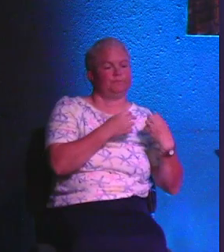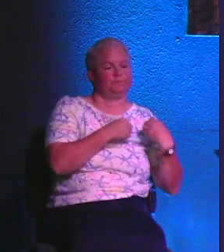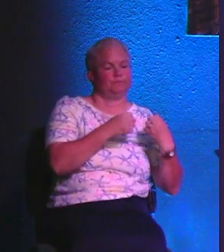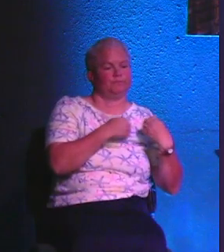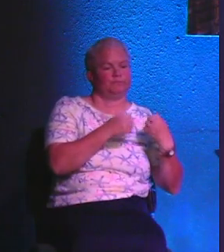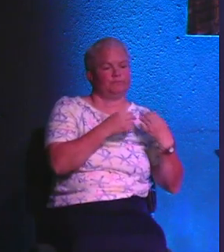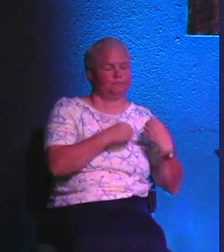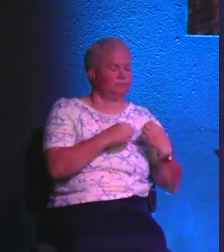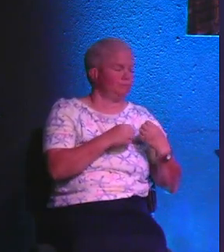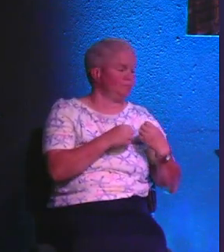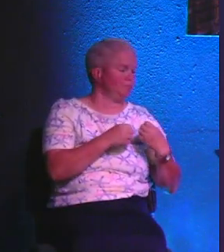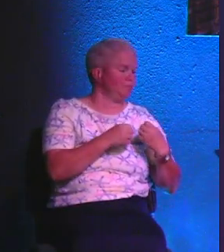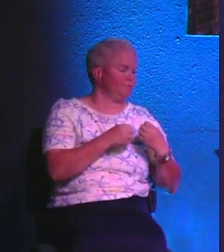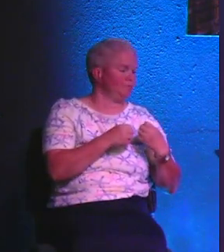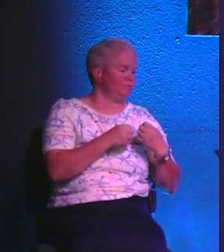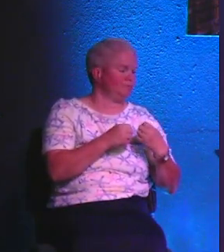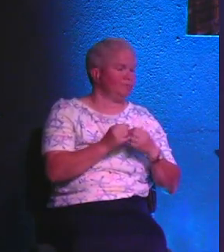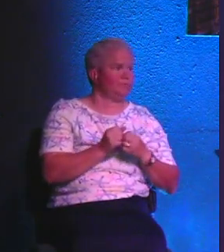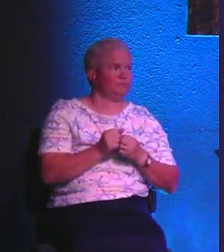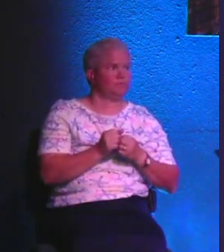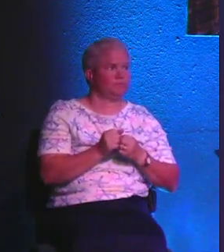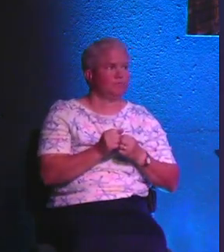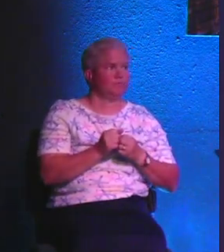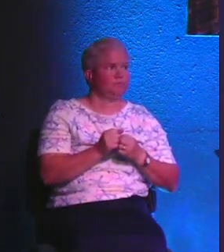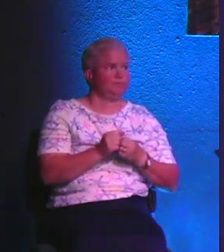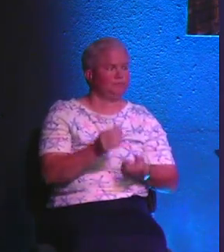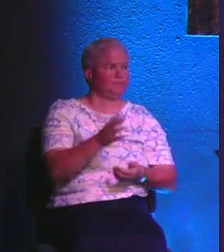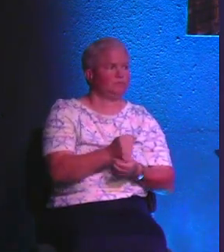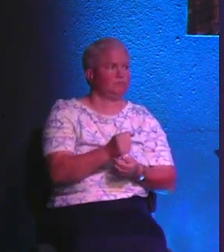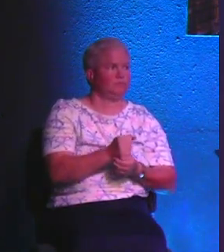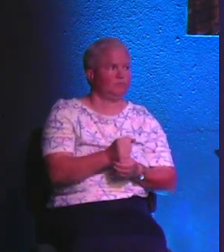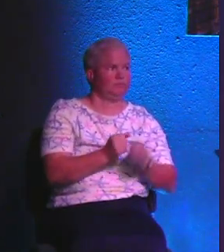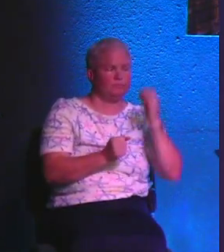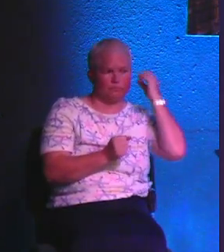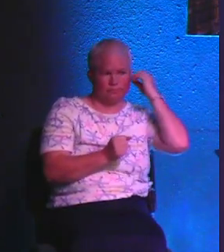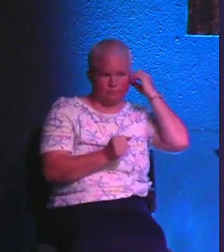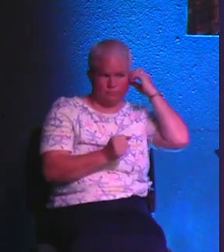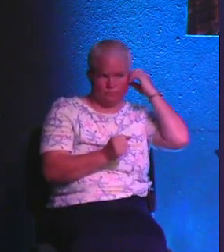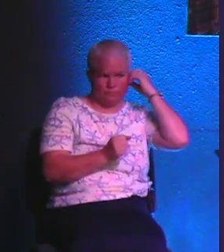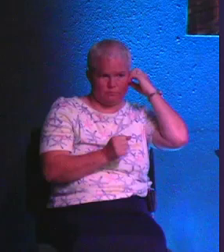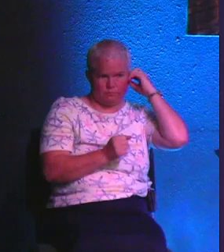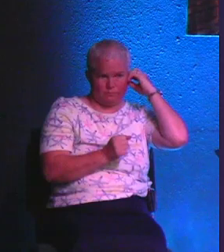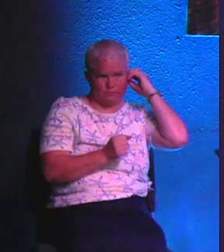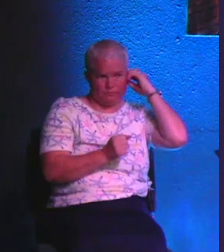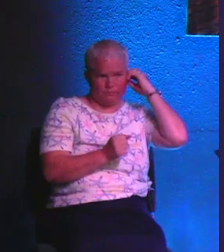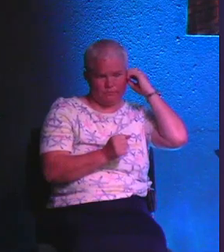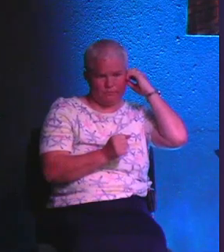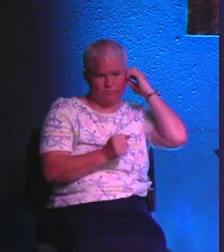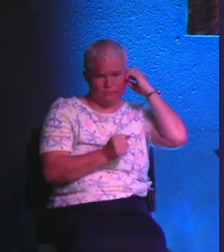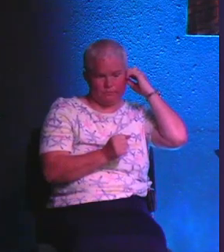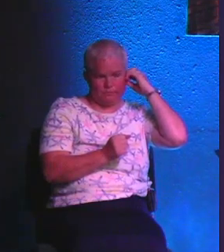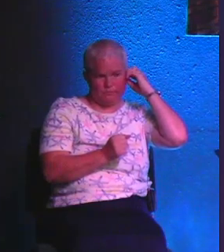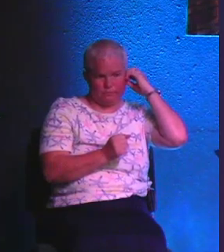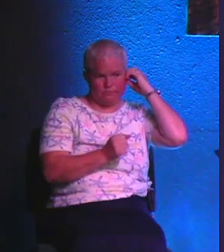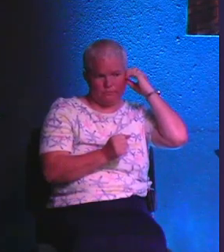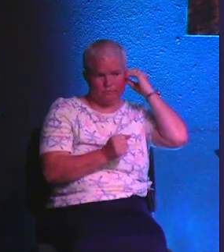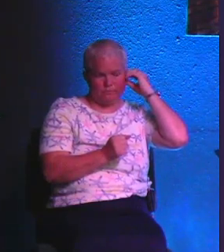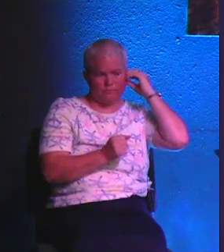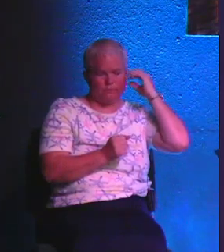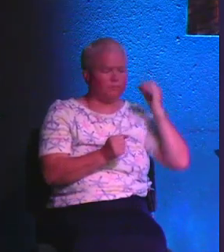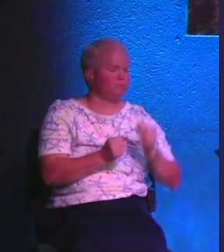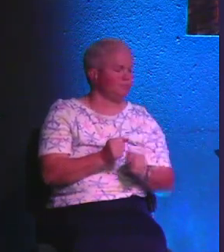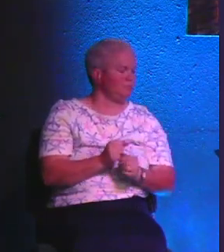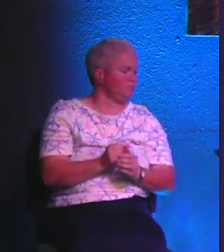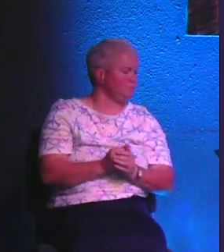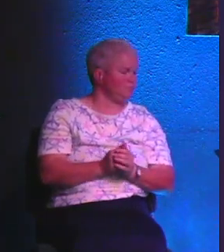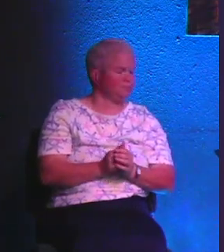subjectively out of context. Actually, you don't just take it out of context. You put your context into it. Isn't that